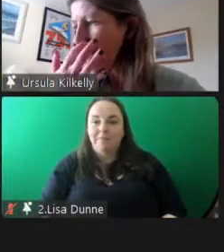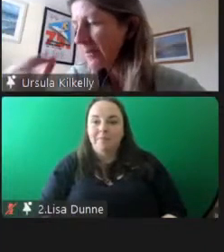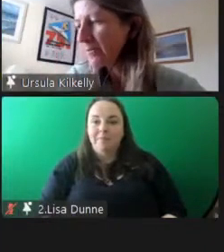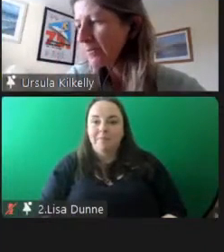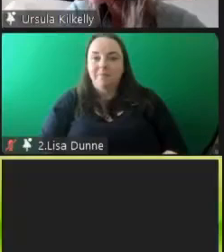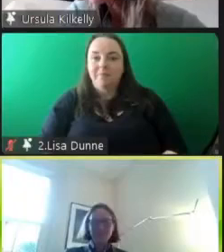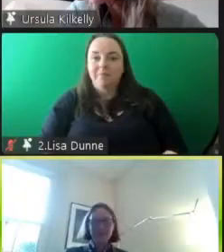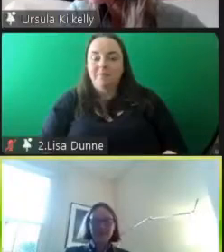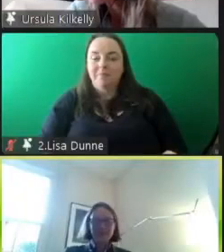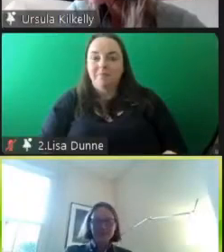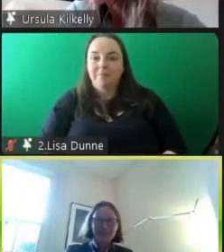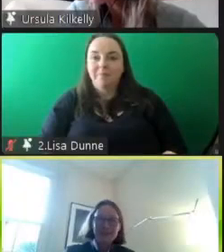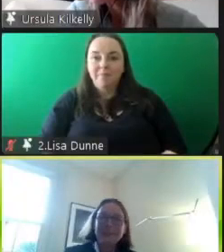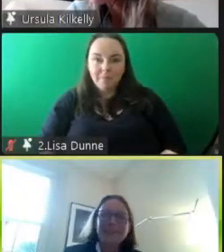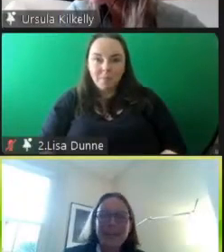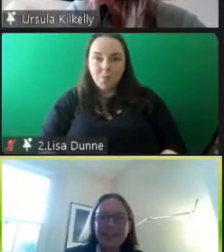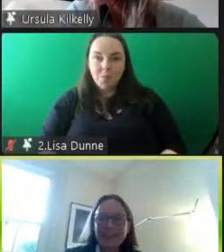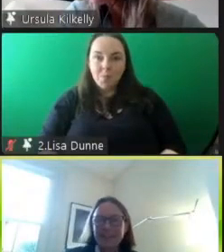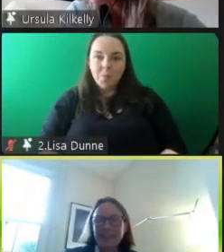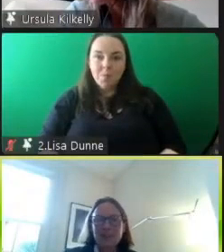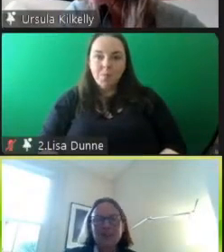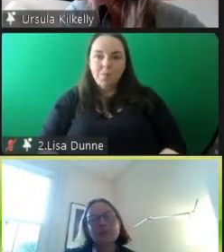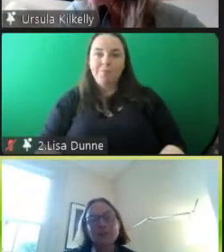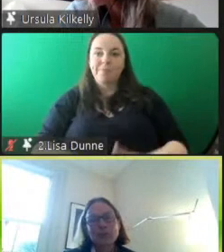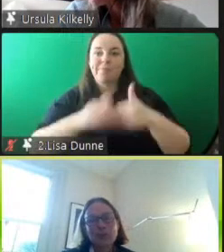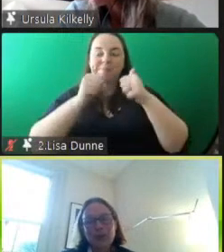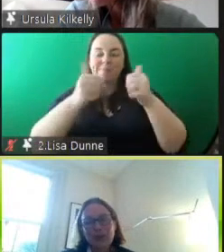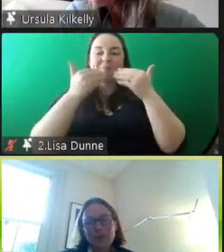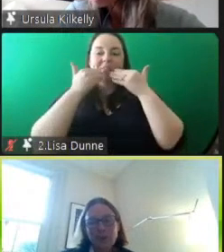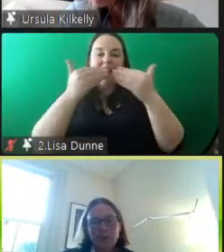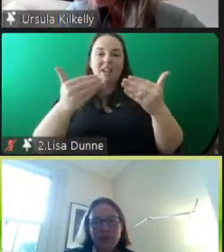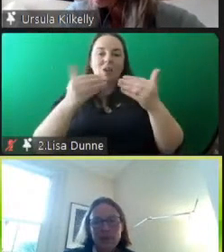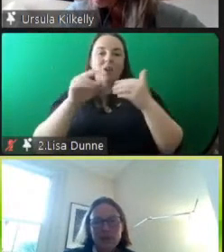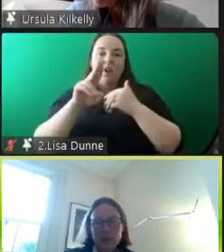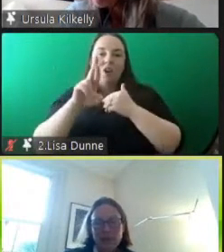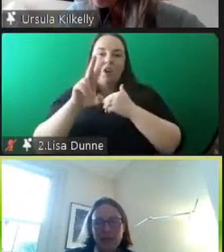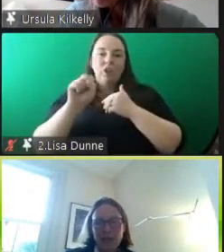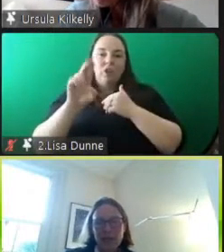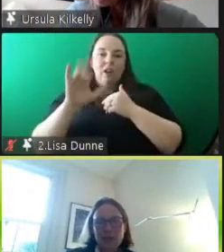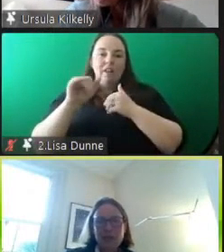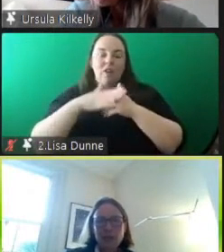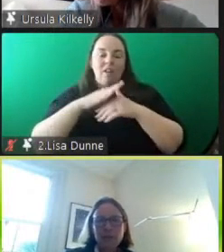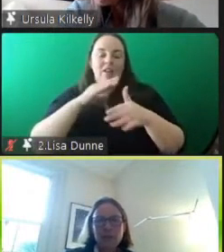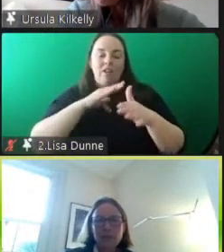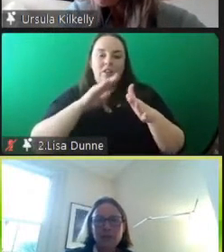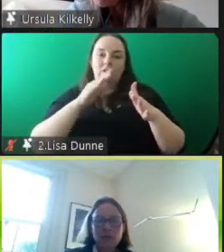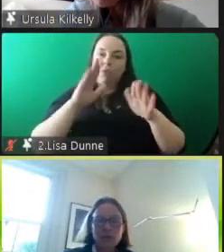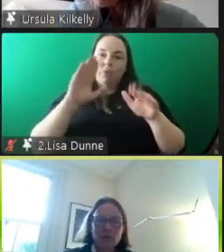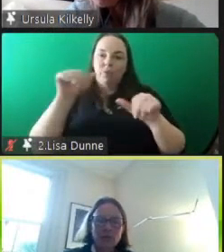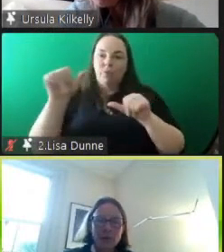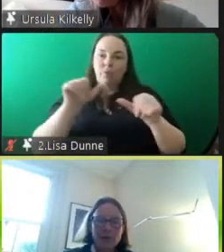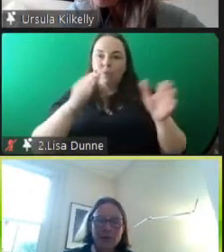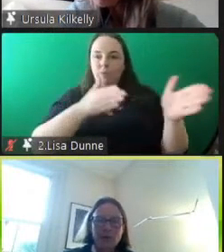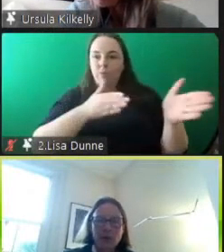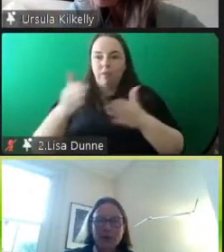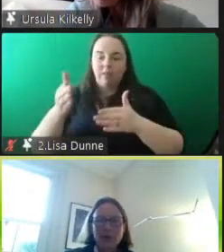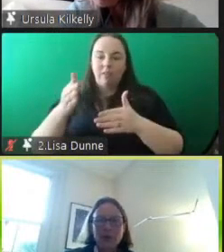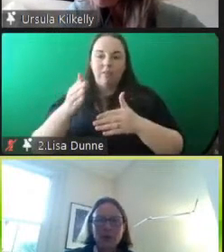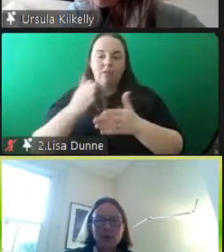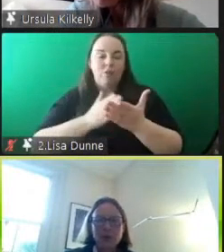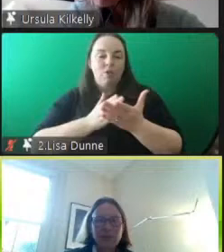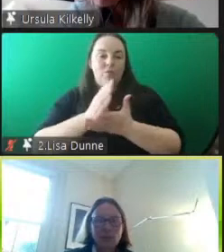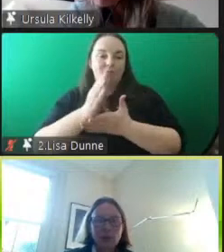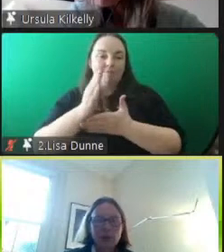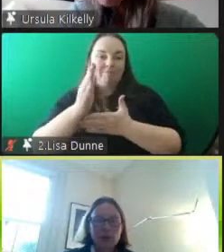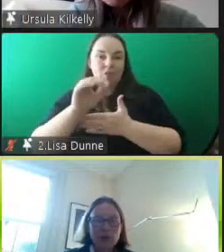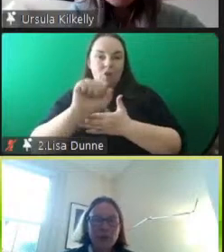very much ursula and for that very concise uh steer through from international standards and principles through to practice on the ground